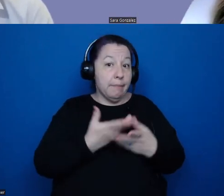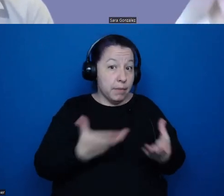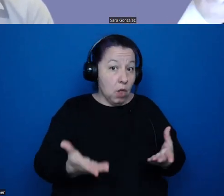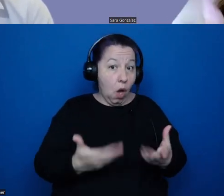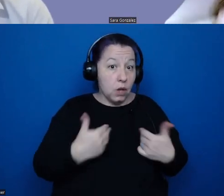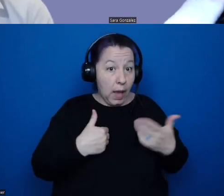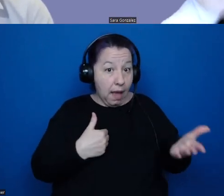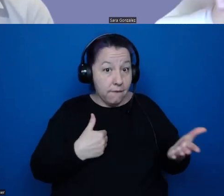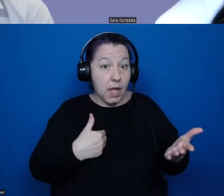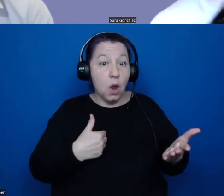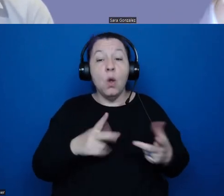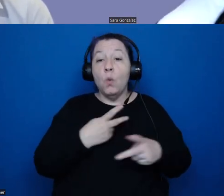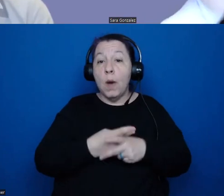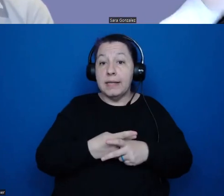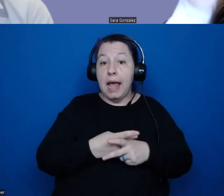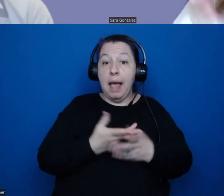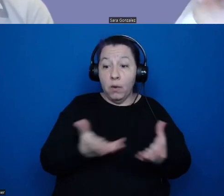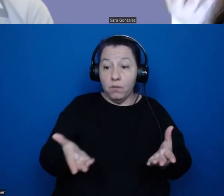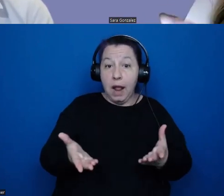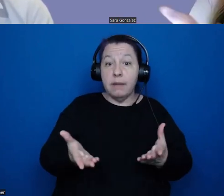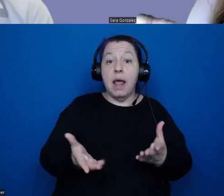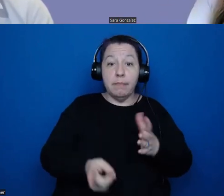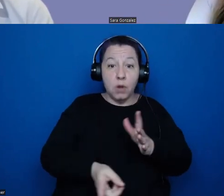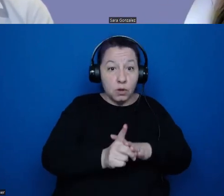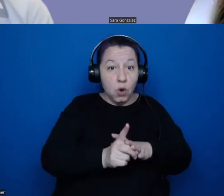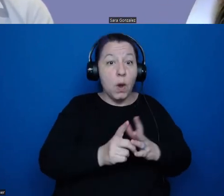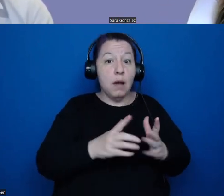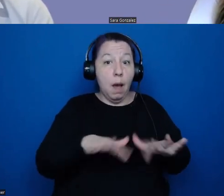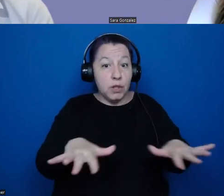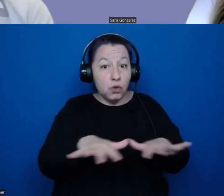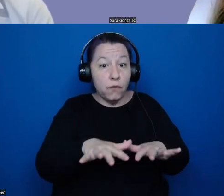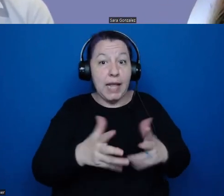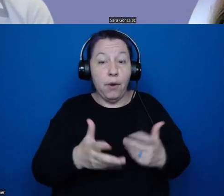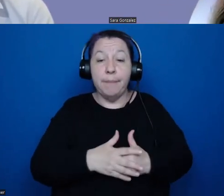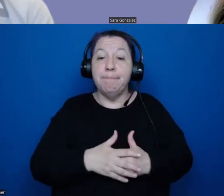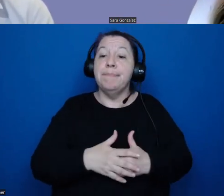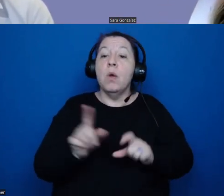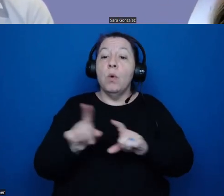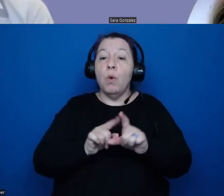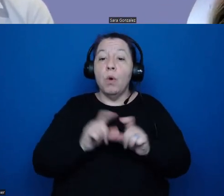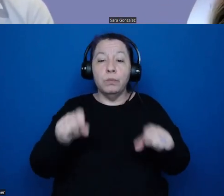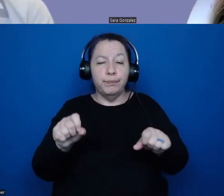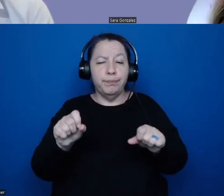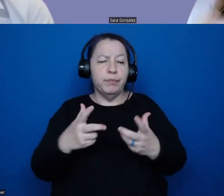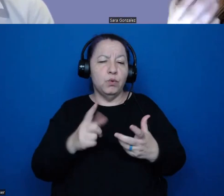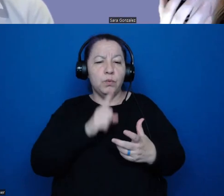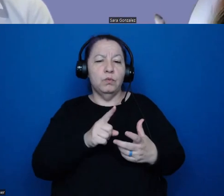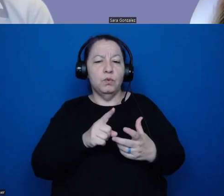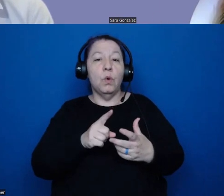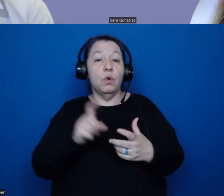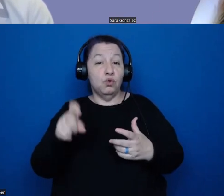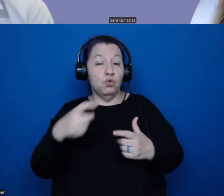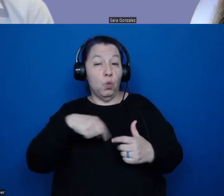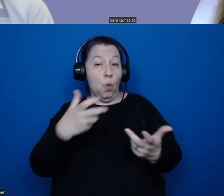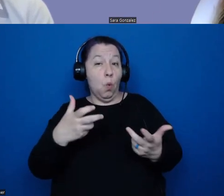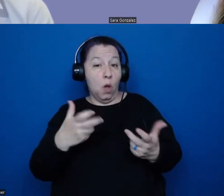What kinds of belongings are represented and coming back up to that surface area. We are also able to ensure that should we want to return